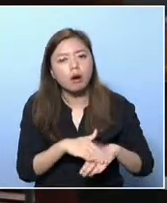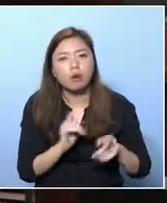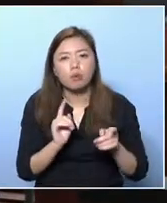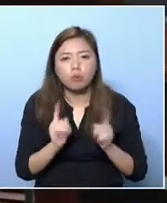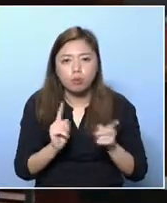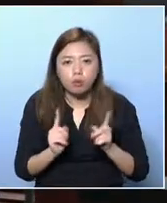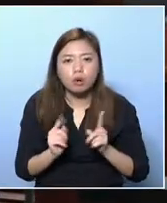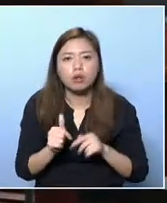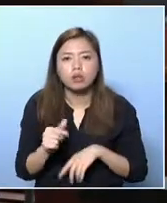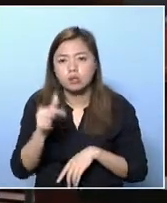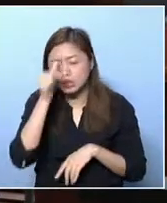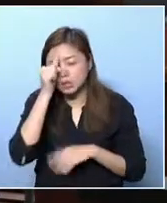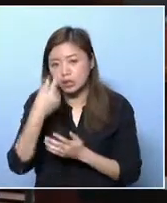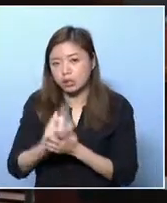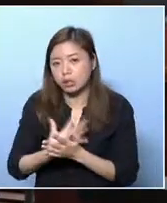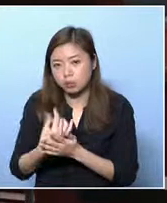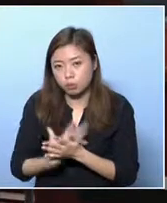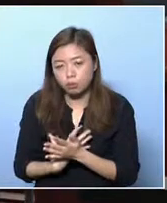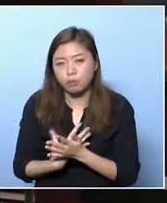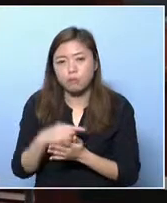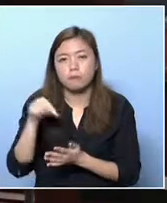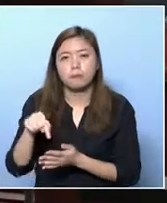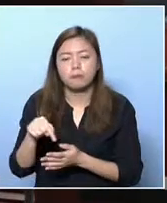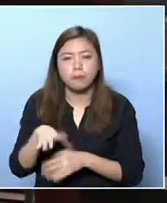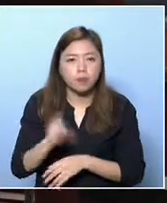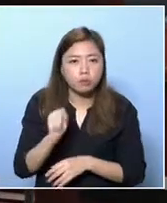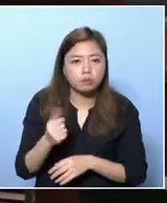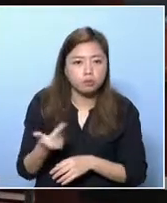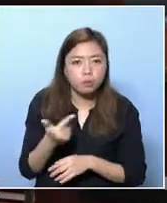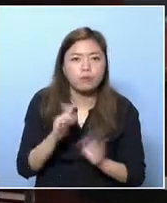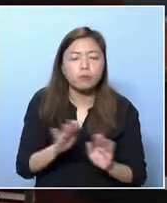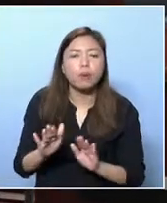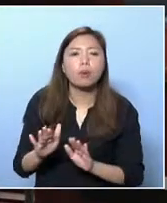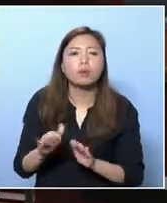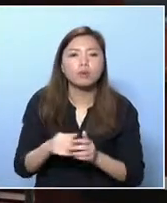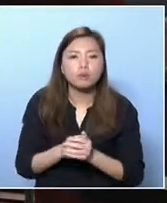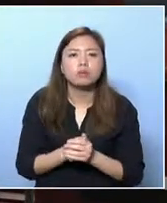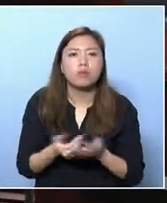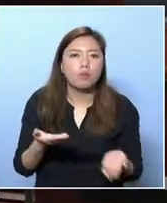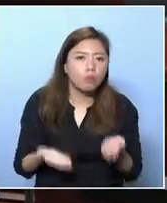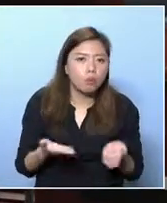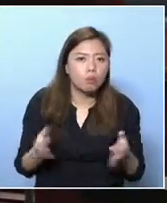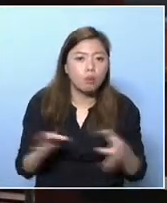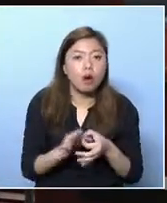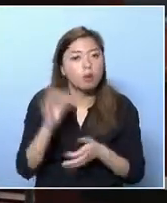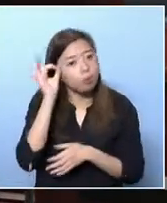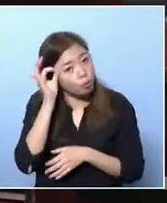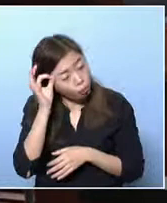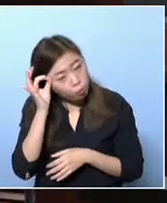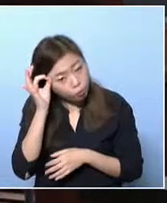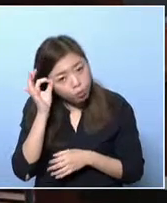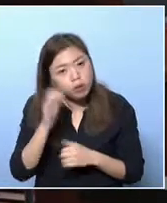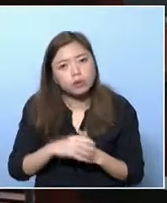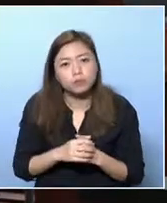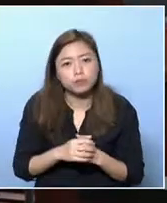There are people in poverty who are relatively not as healthy. They may